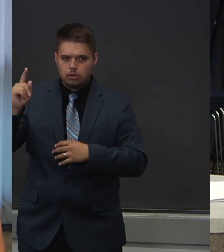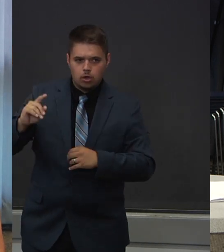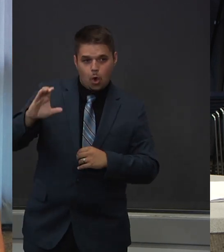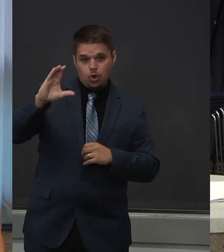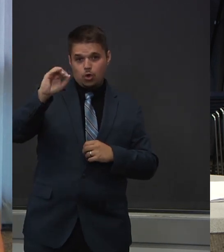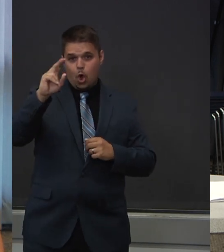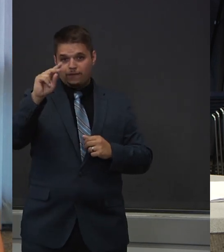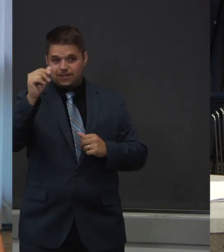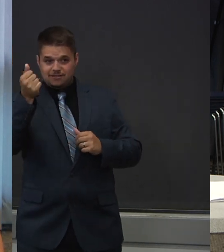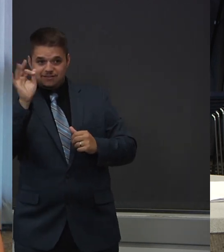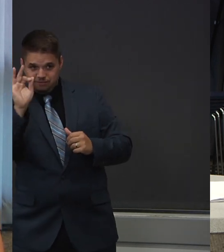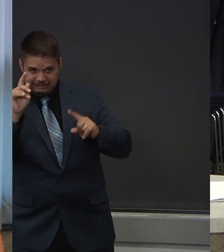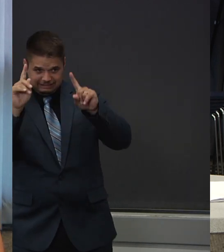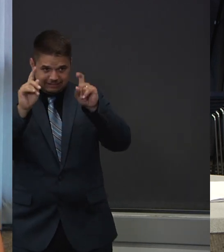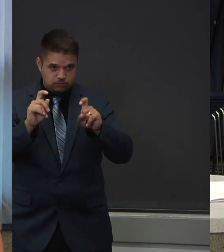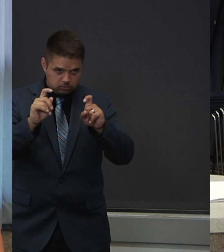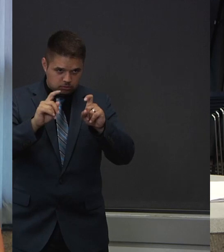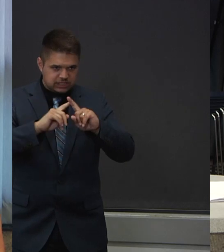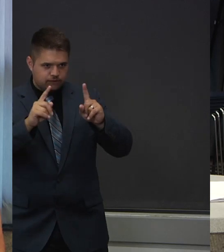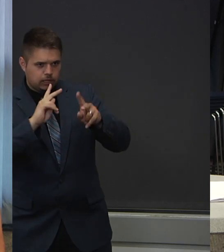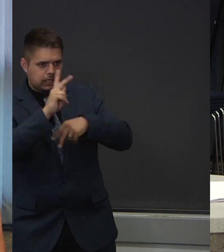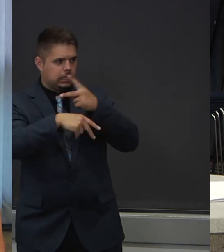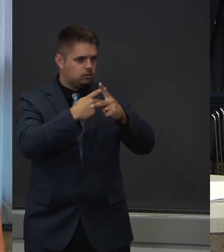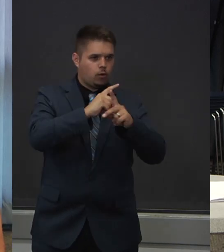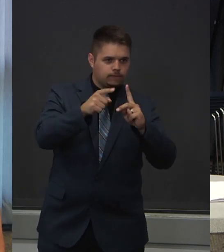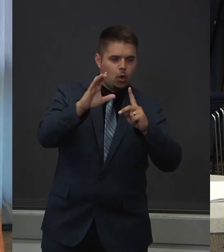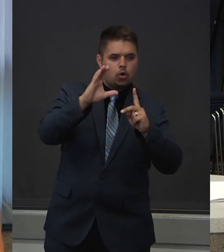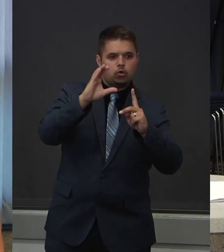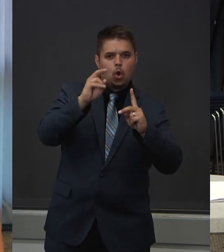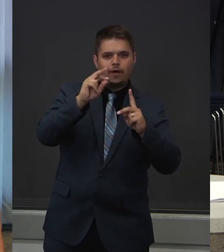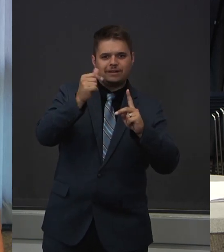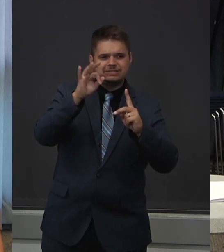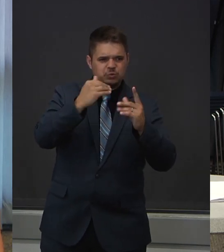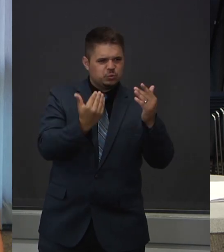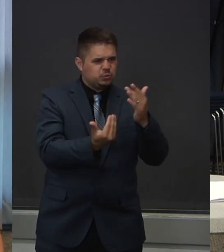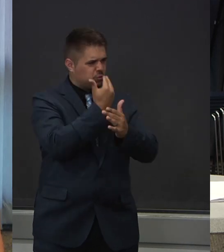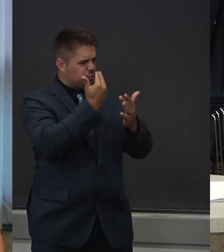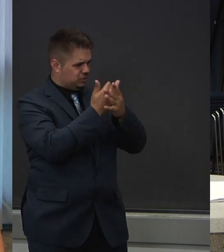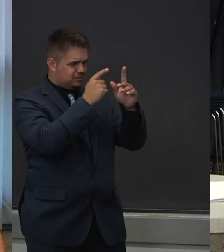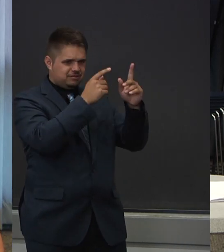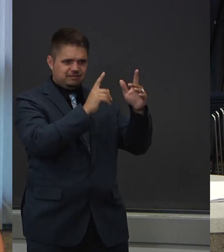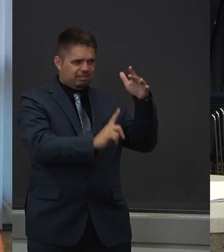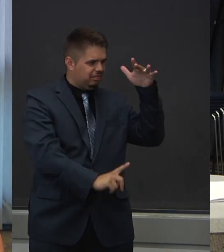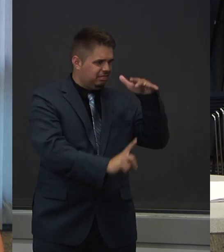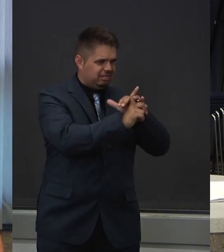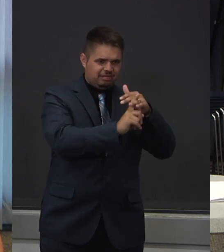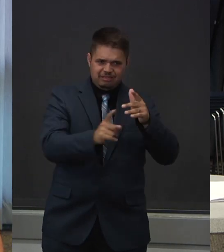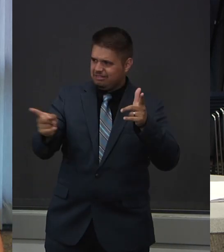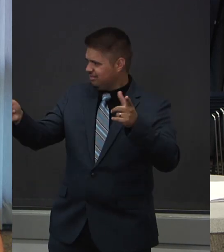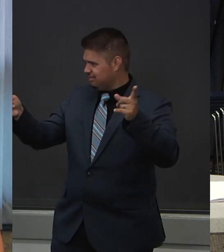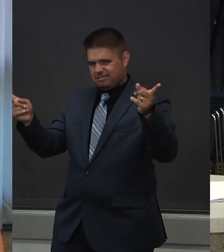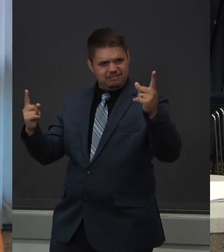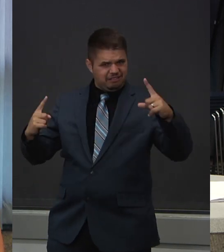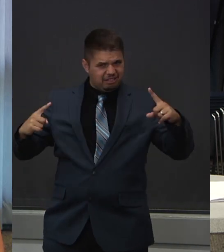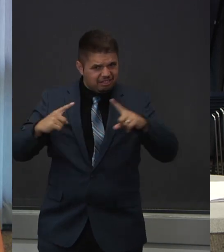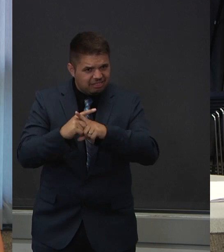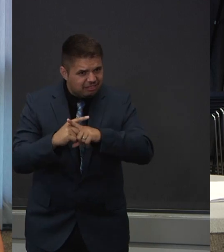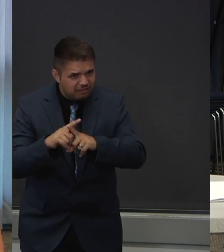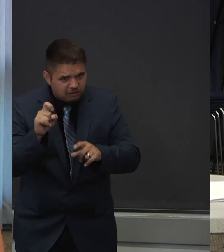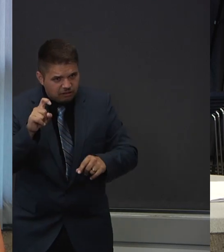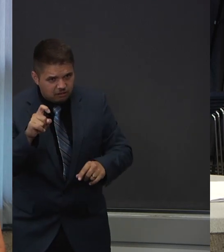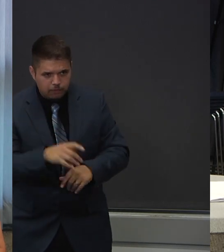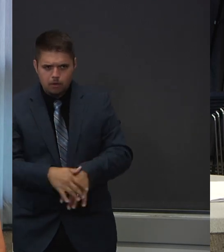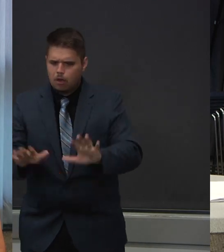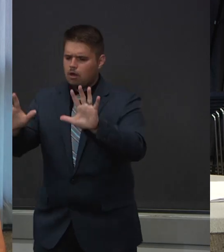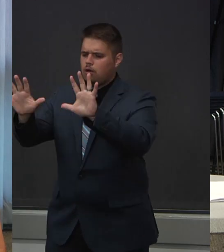Is this still true? The answer is no. The COVID-19 tests that we have on the market right